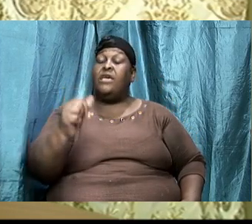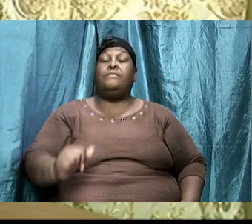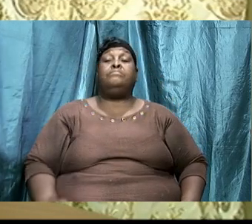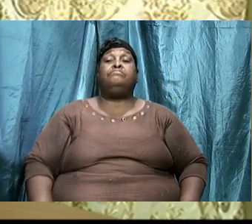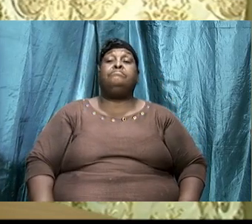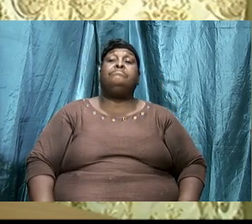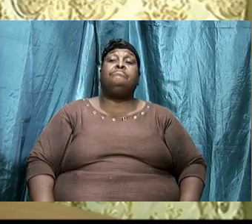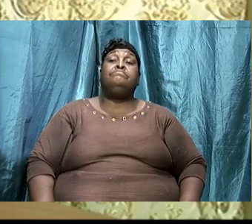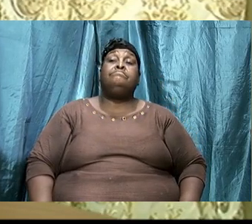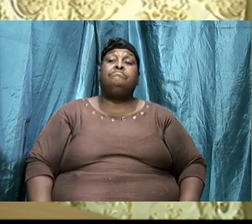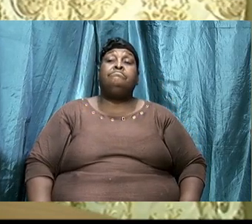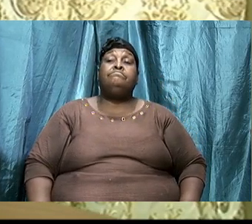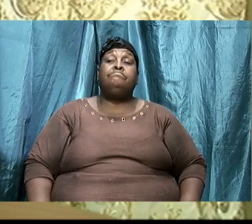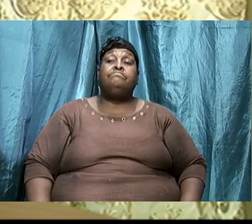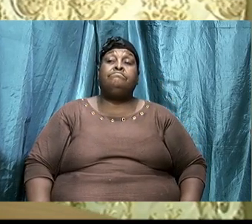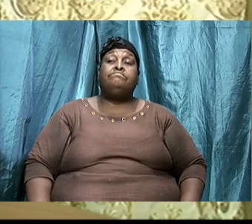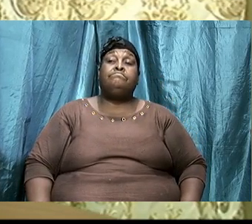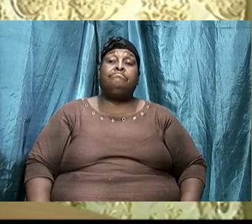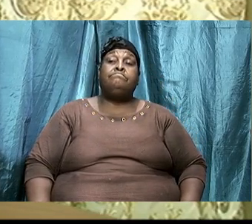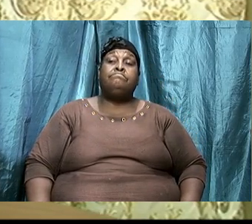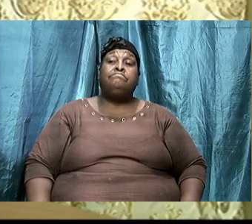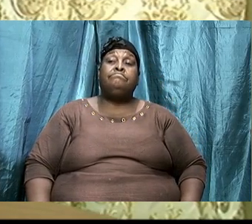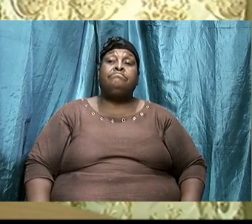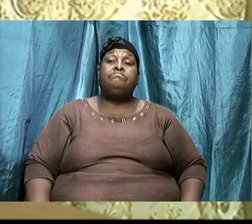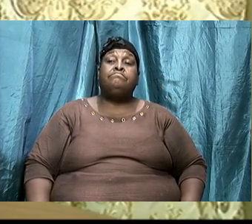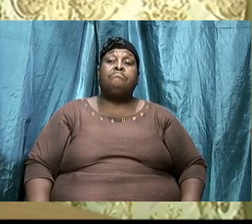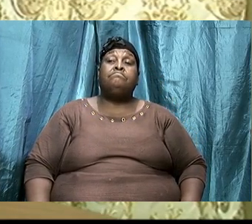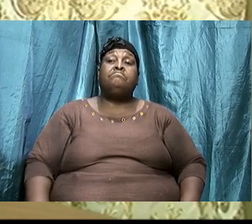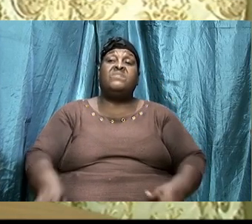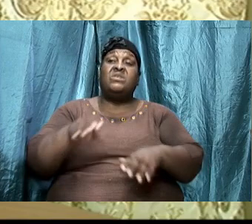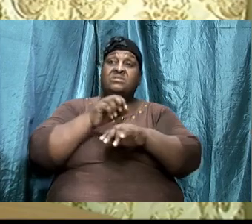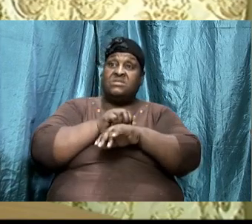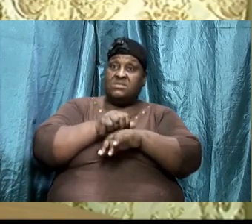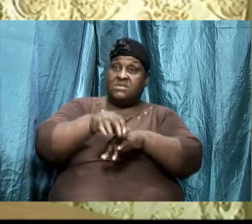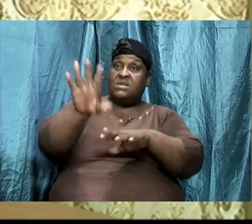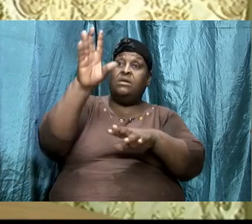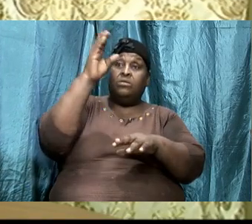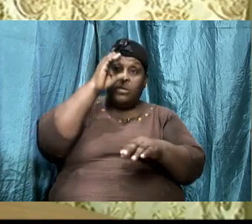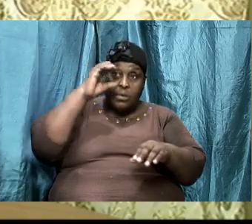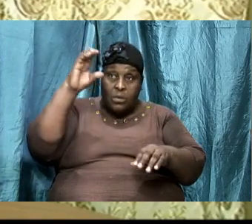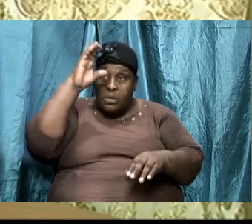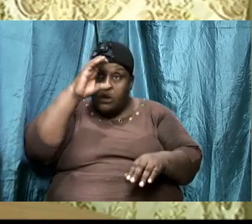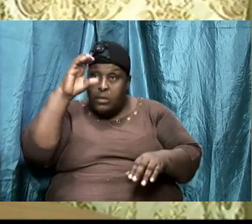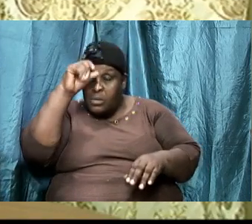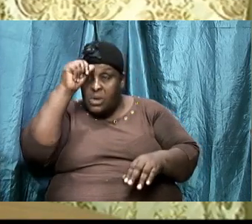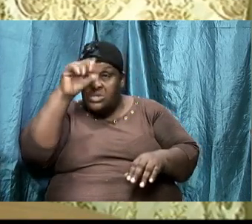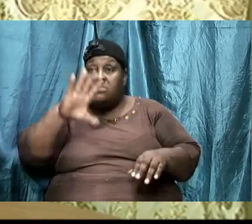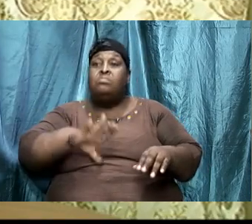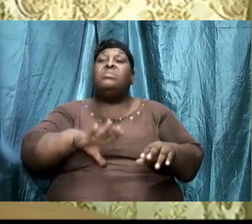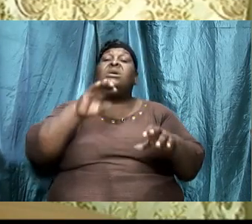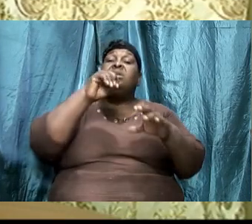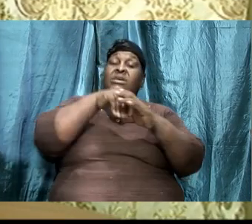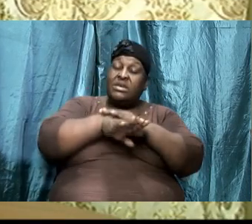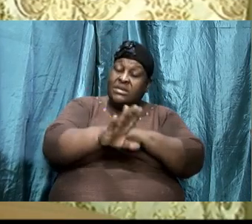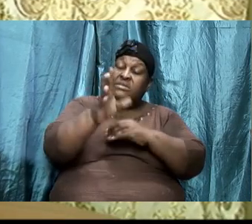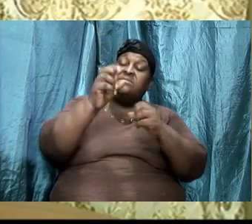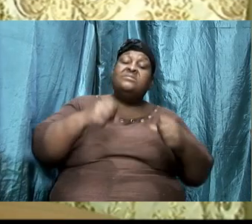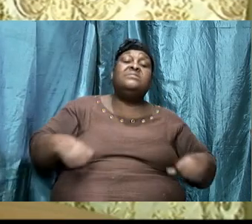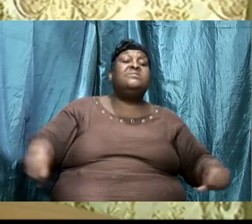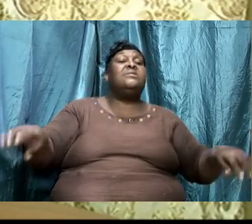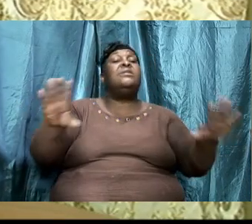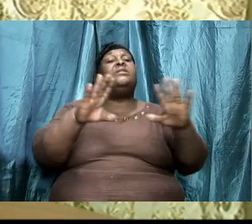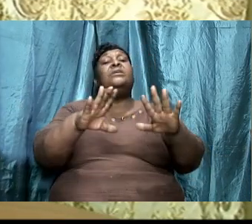to send spies into the land. Because God,